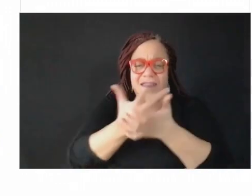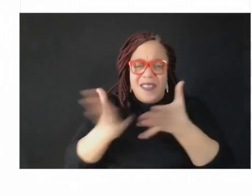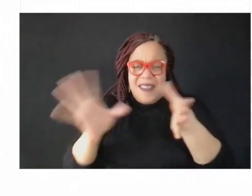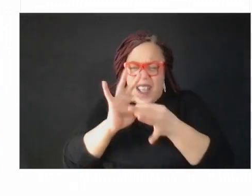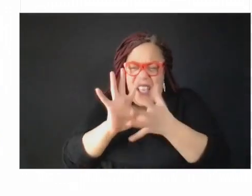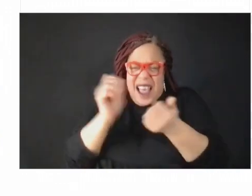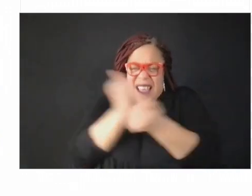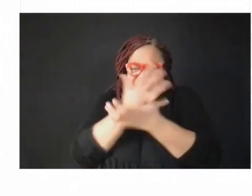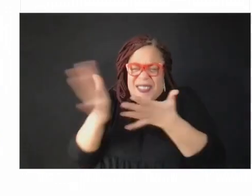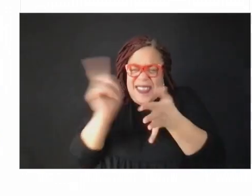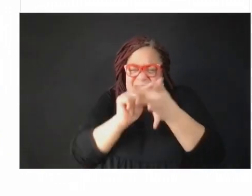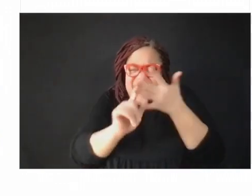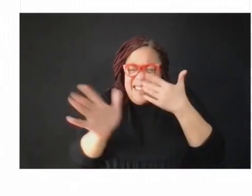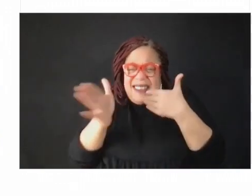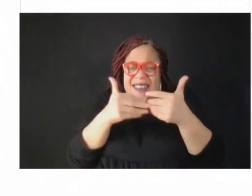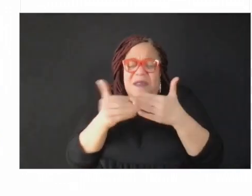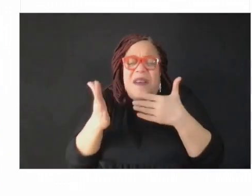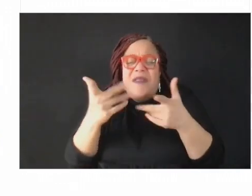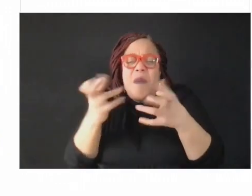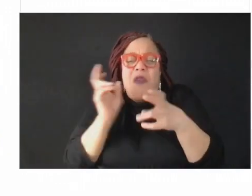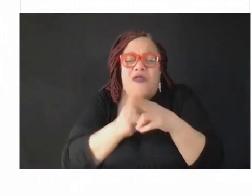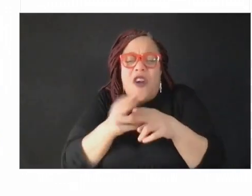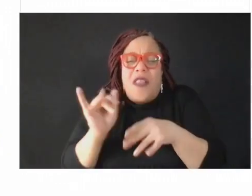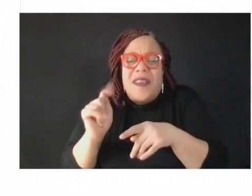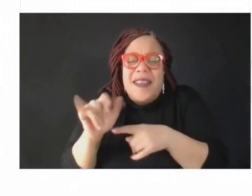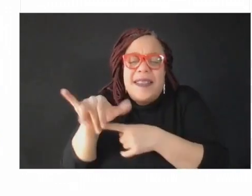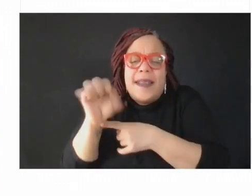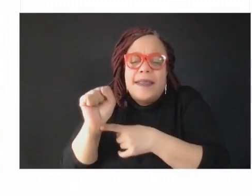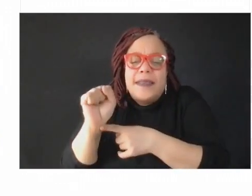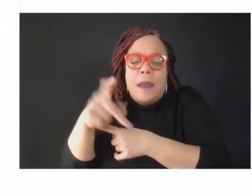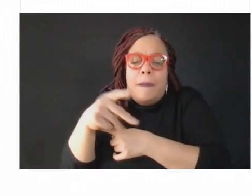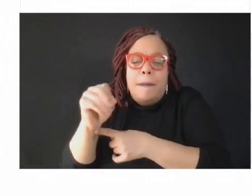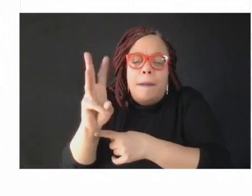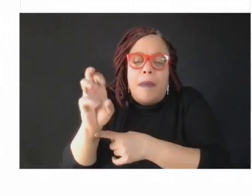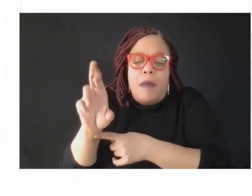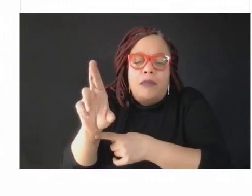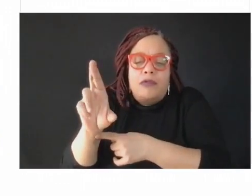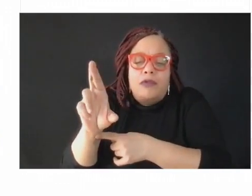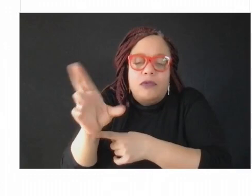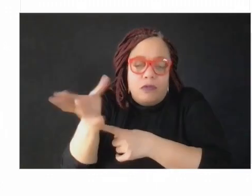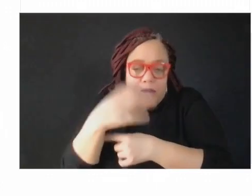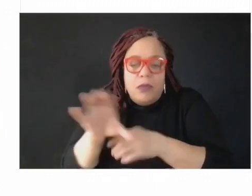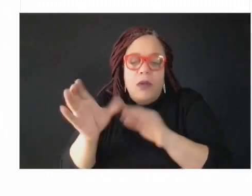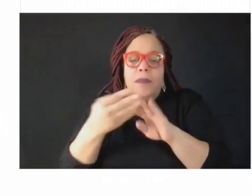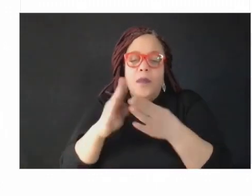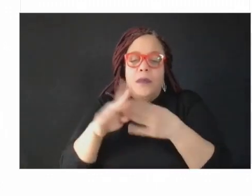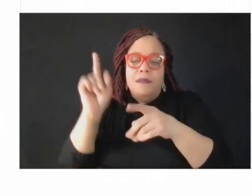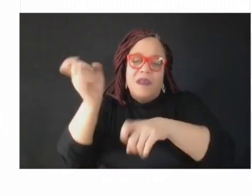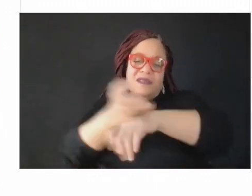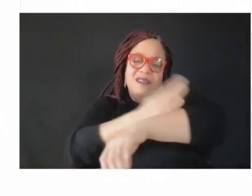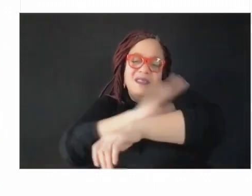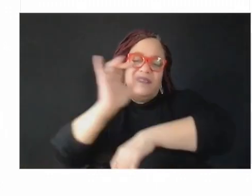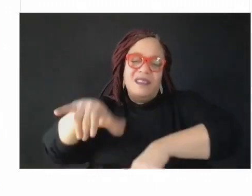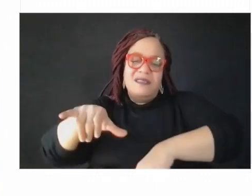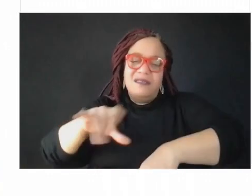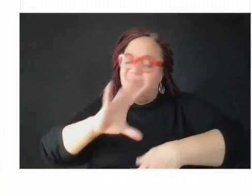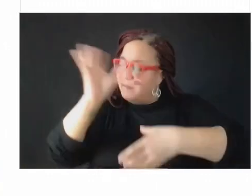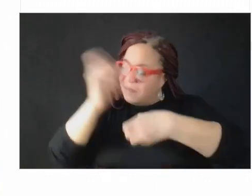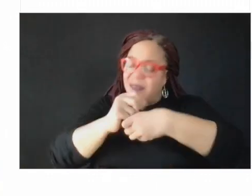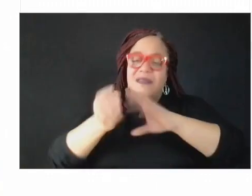call it. You are right. Power is in the community. We've got to be better at being part of that community as well. And we have failed.